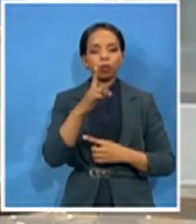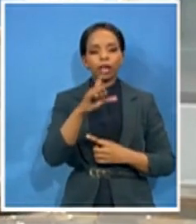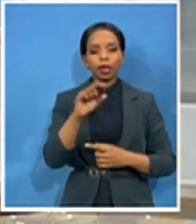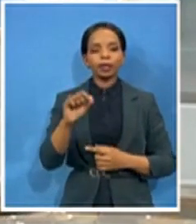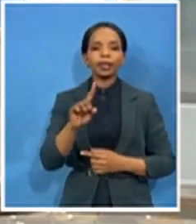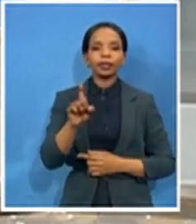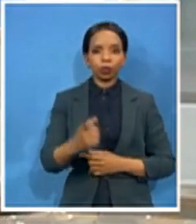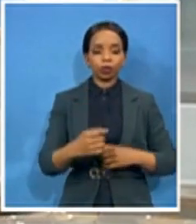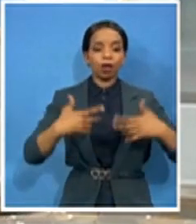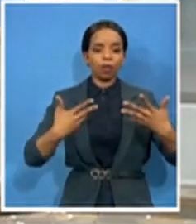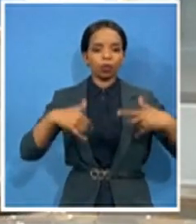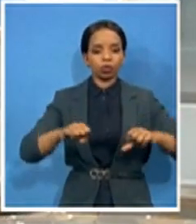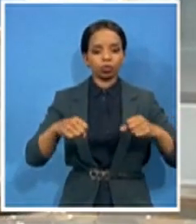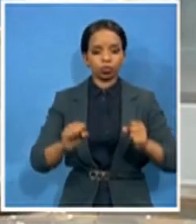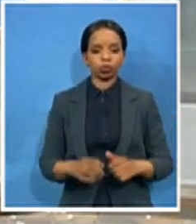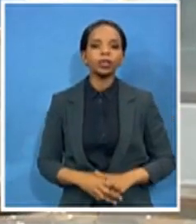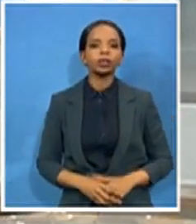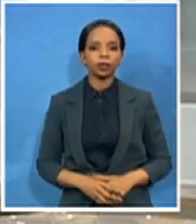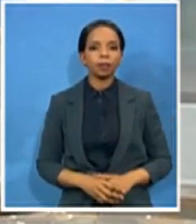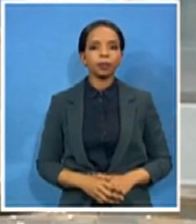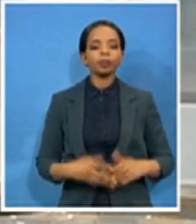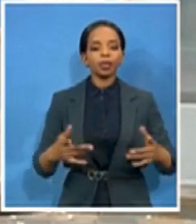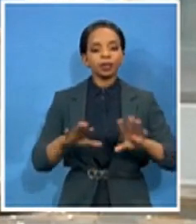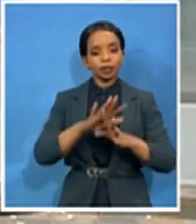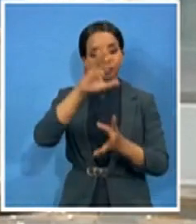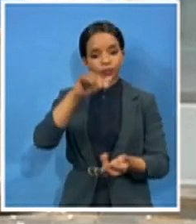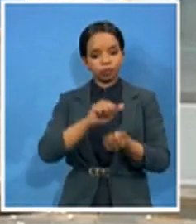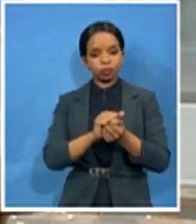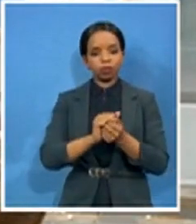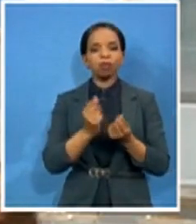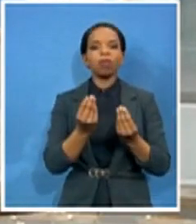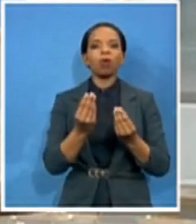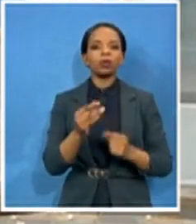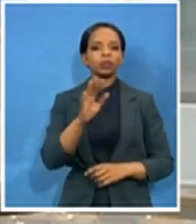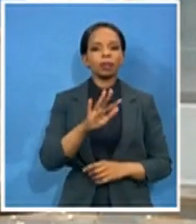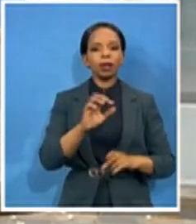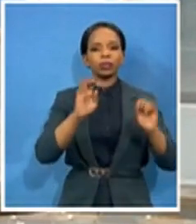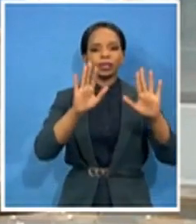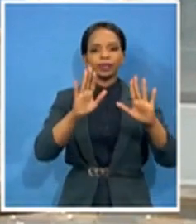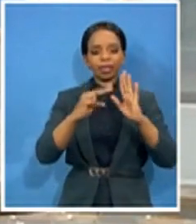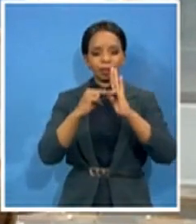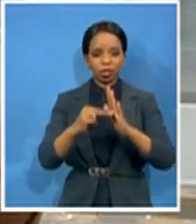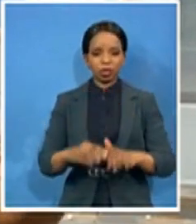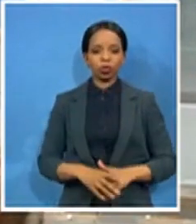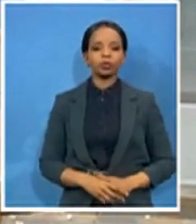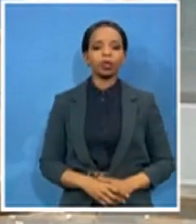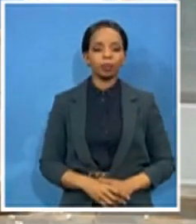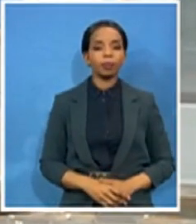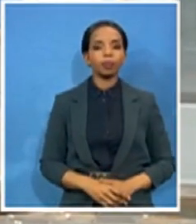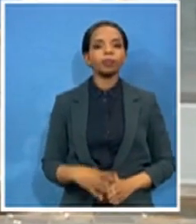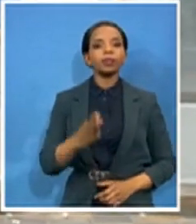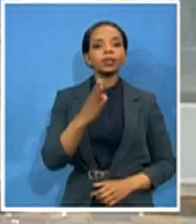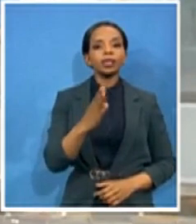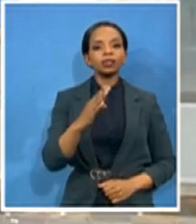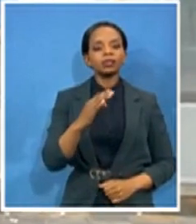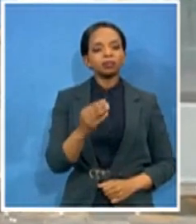10 million rands. This invited a barrage of criticism from various fronts